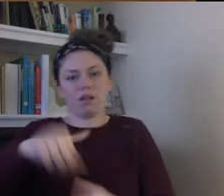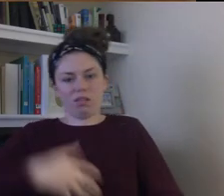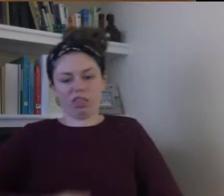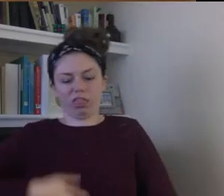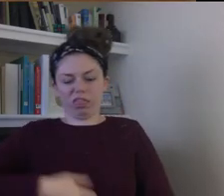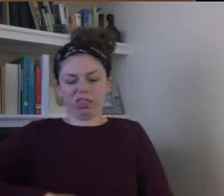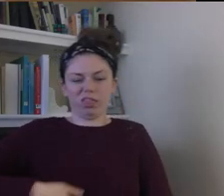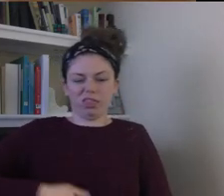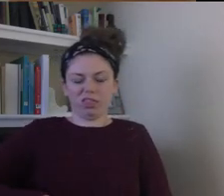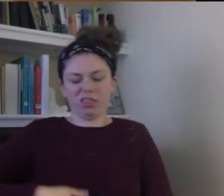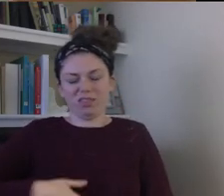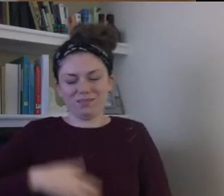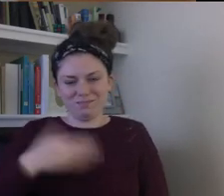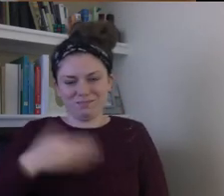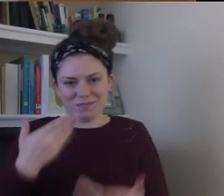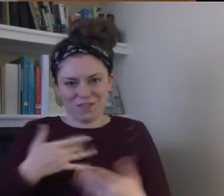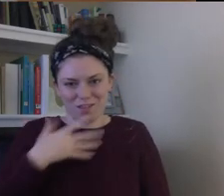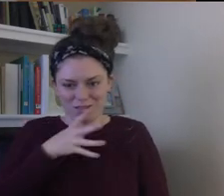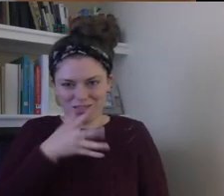monster nauseous.